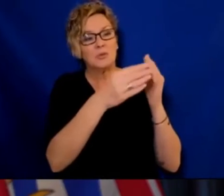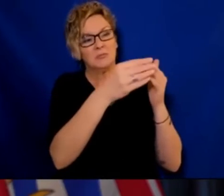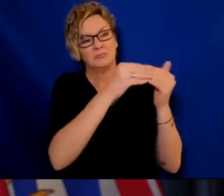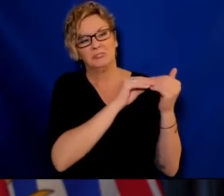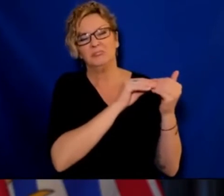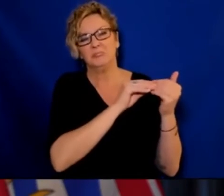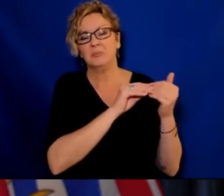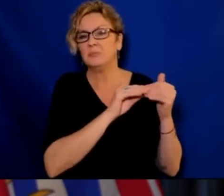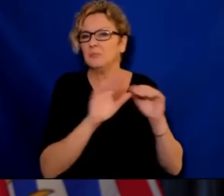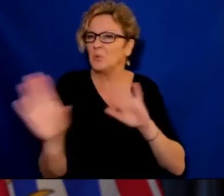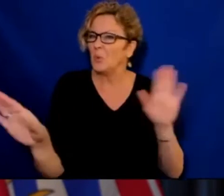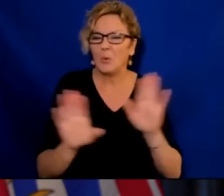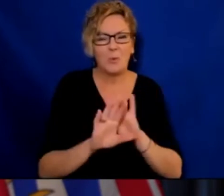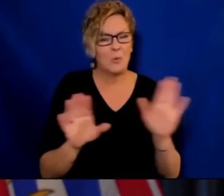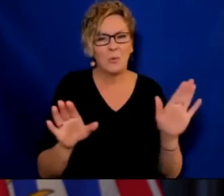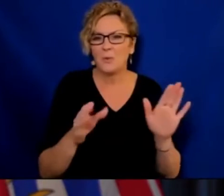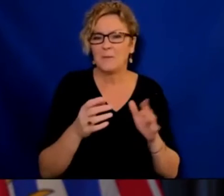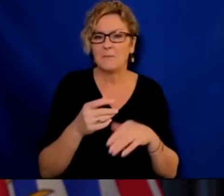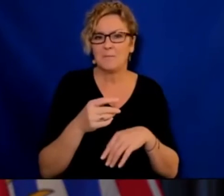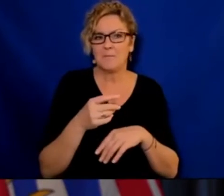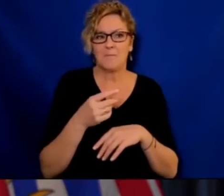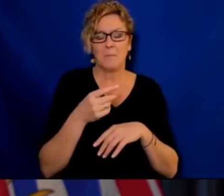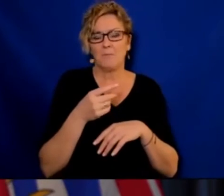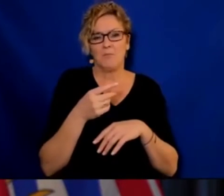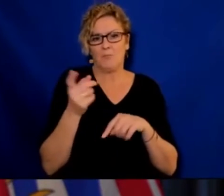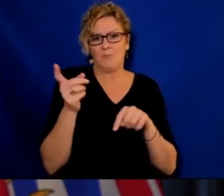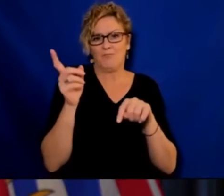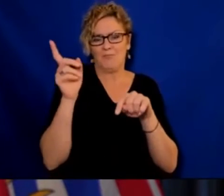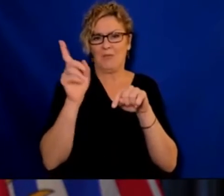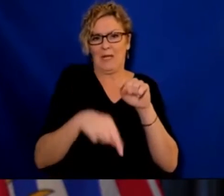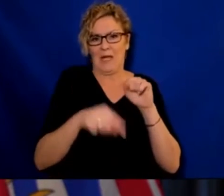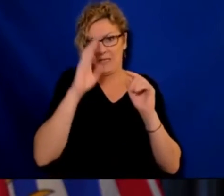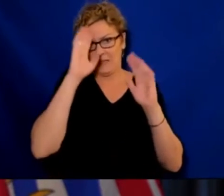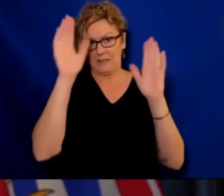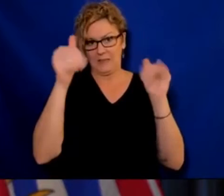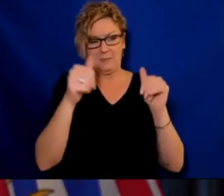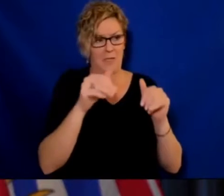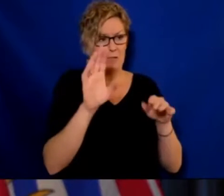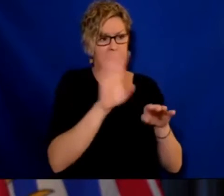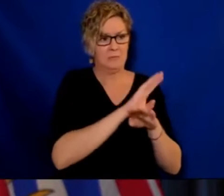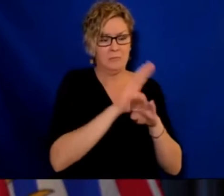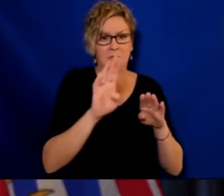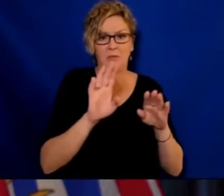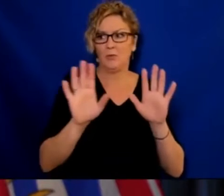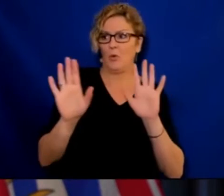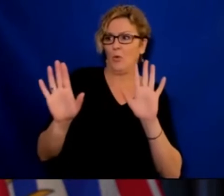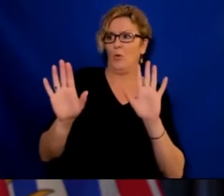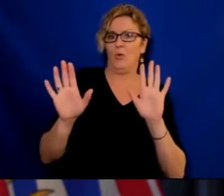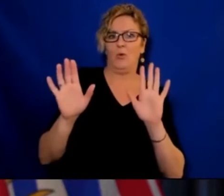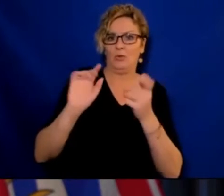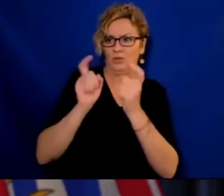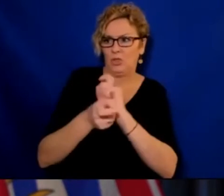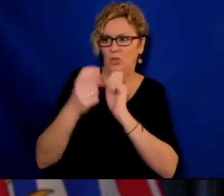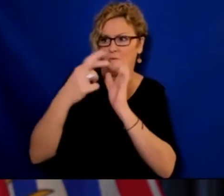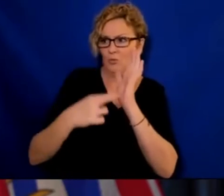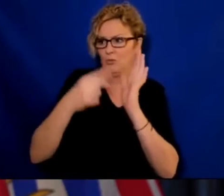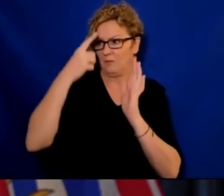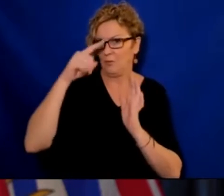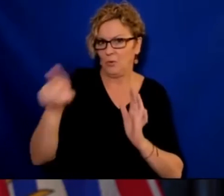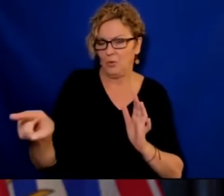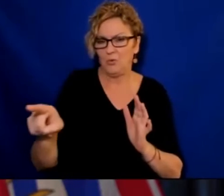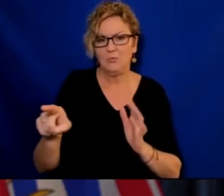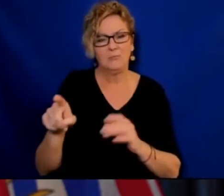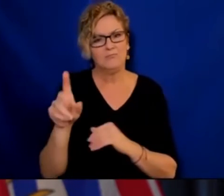these settings or whether we're customers or clients. In addition to using our safety layers and